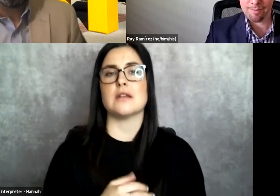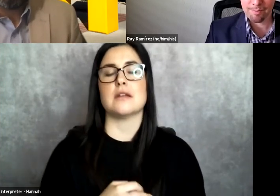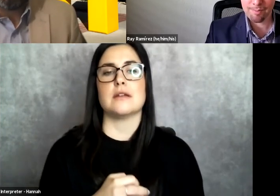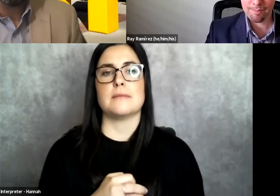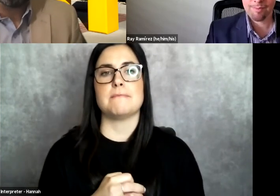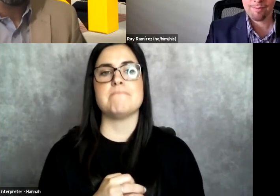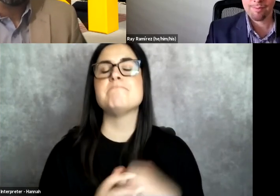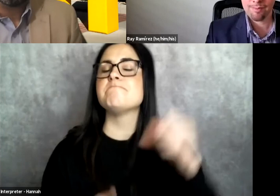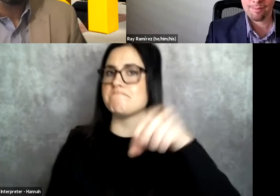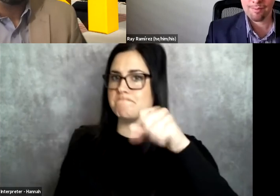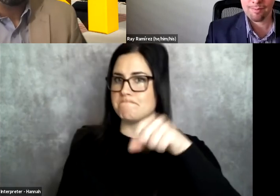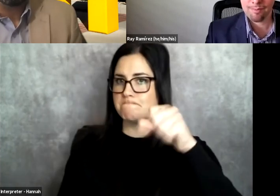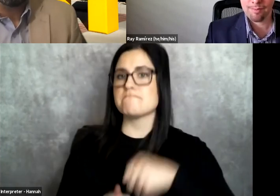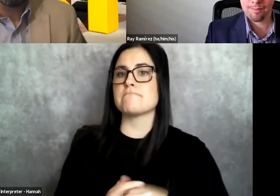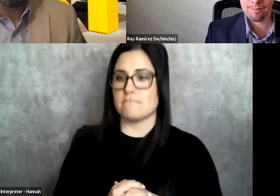Yeah, definitely.